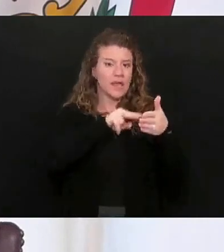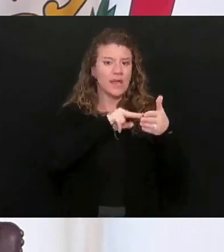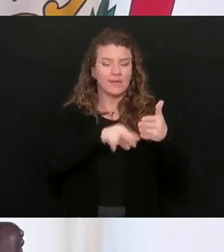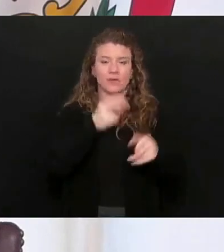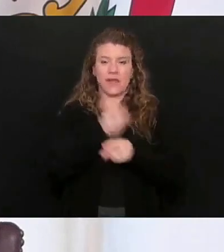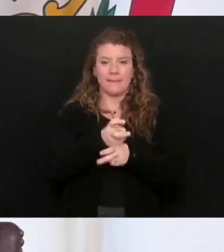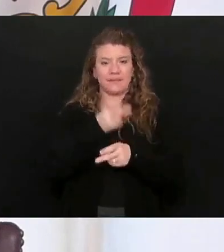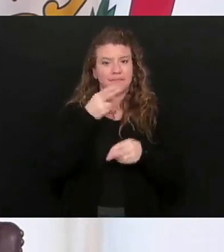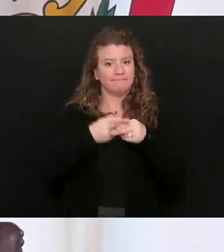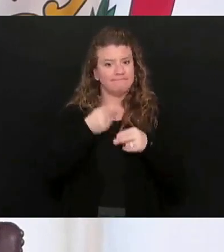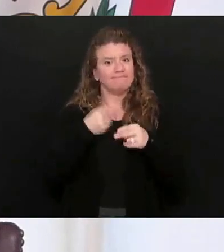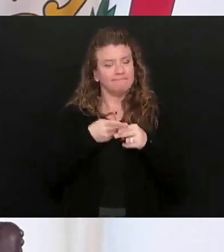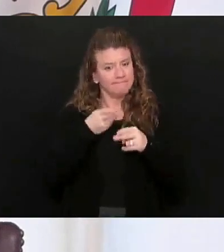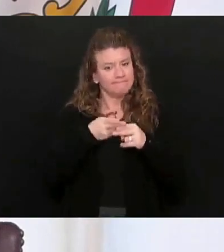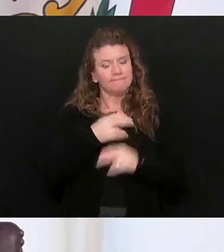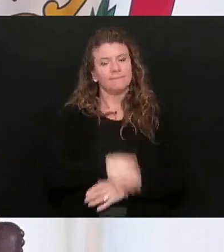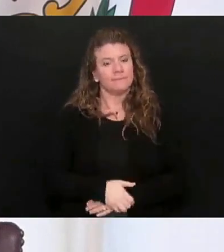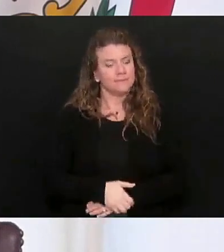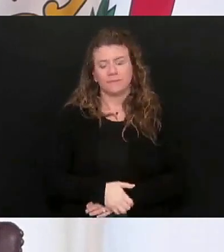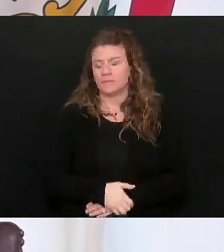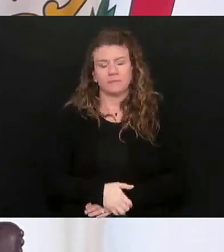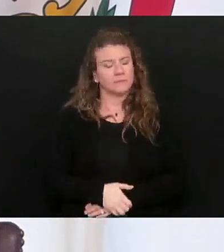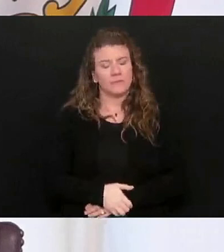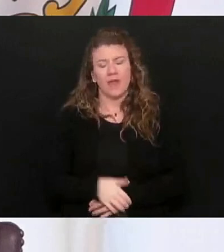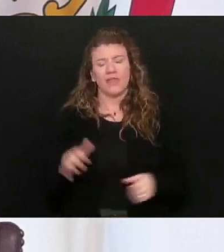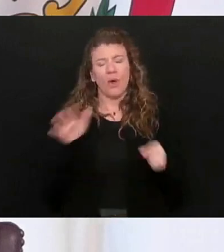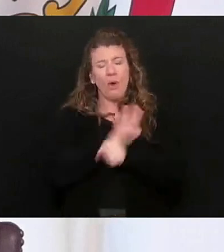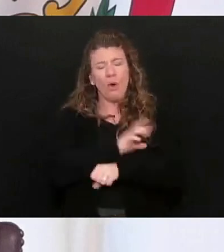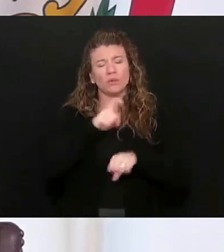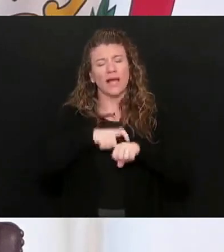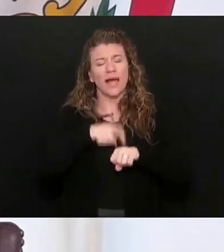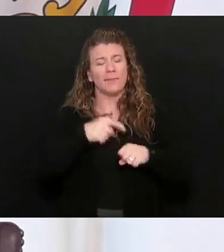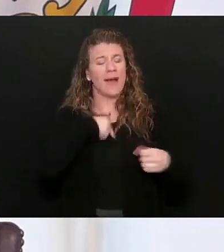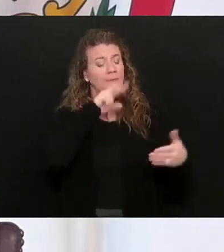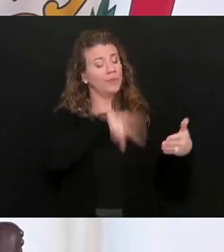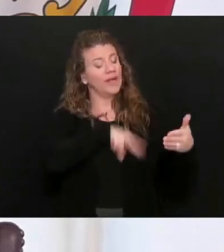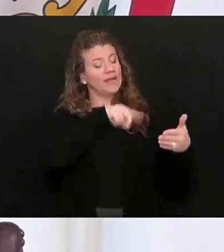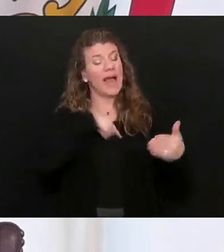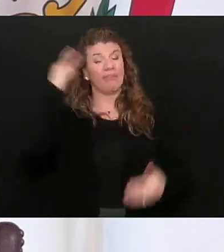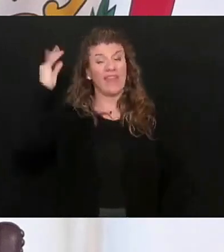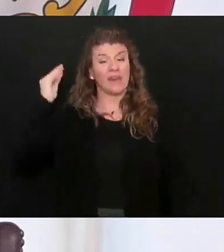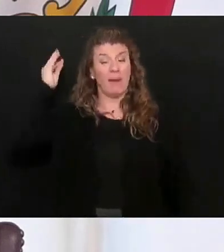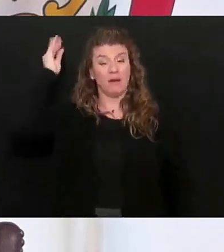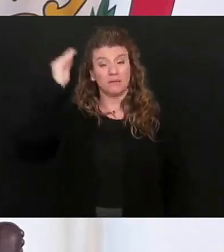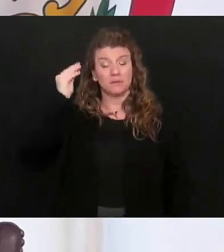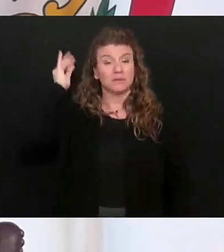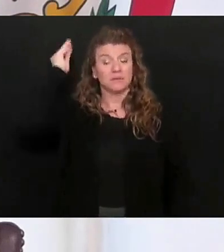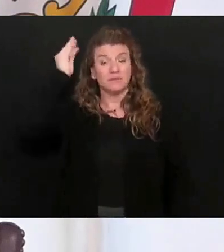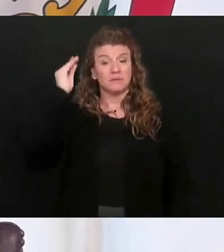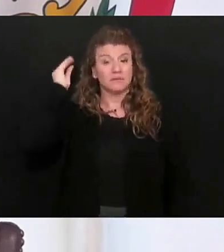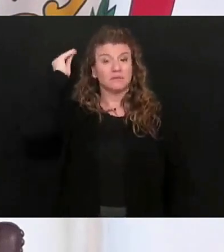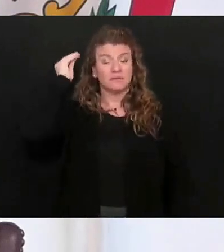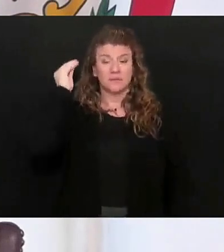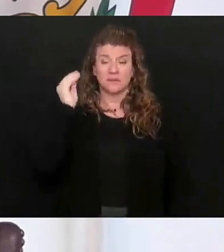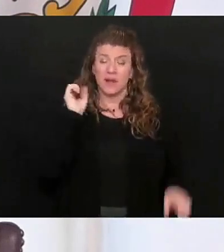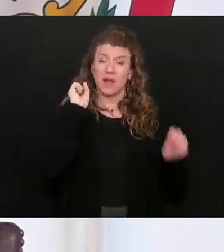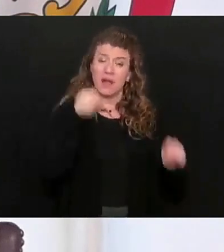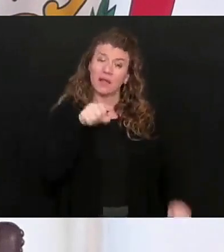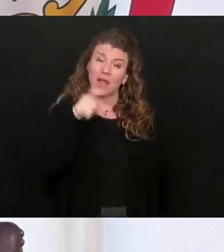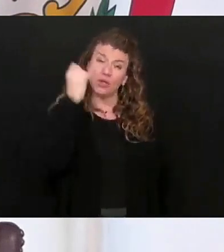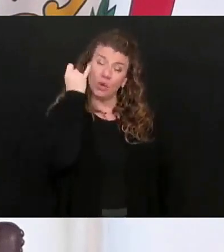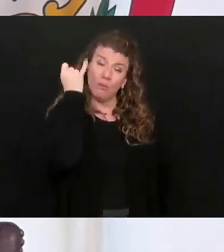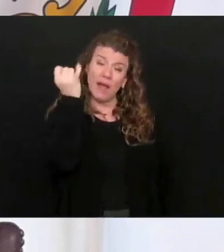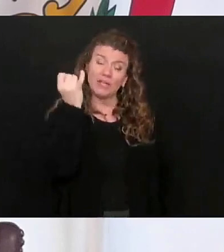and you just, the whole time that I'm reading, I'm thinking about stuff like, can you imagine